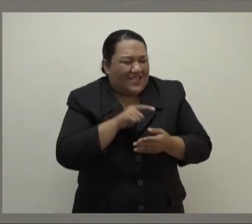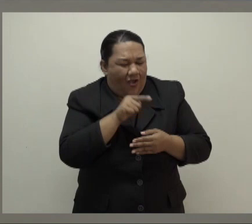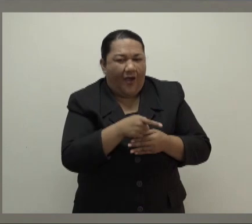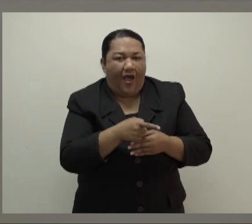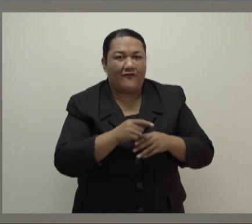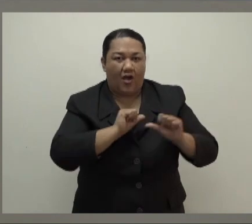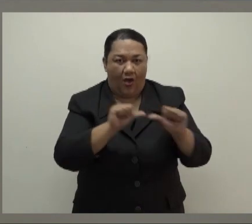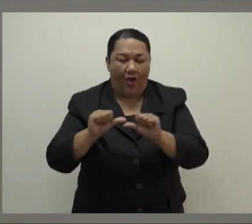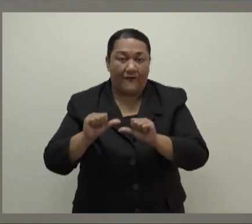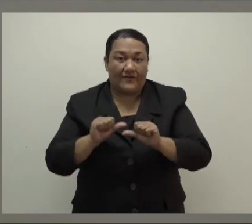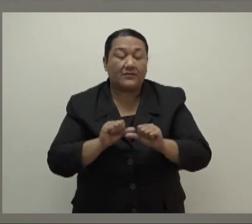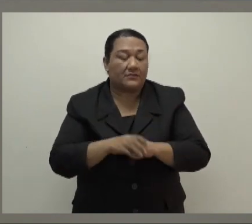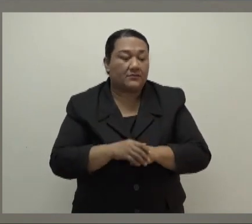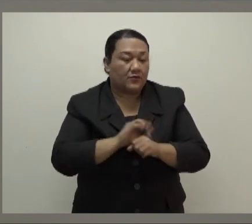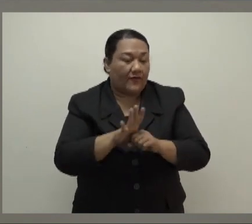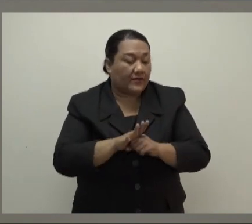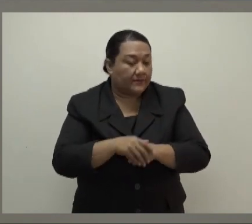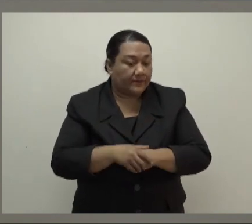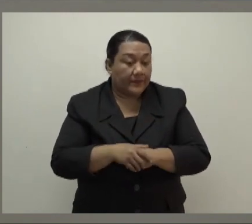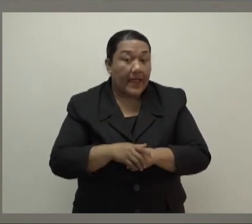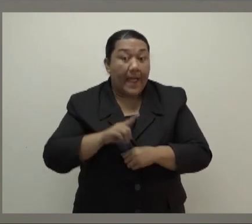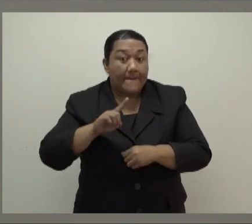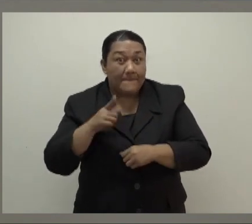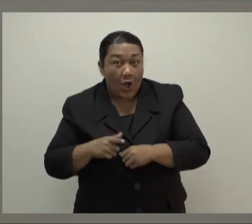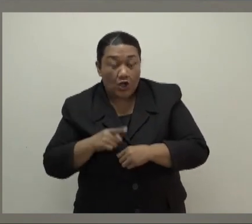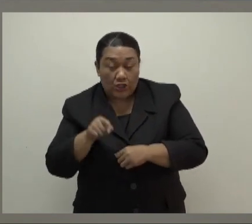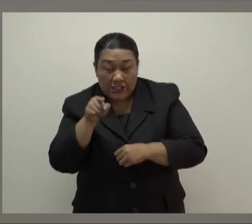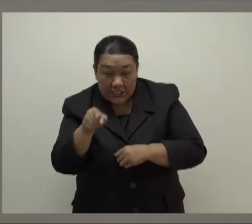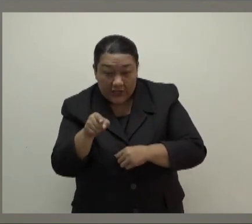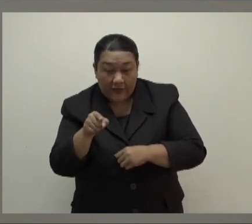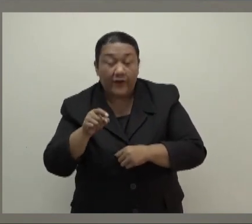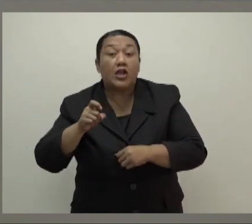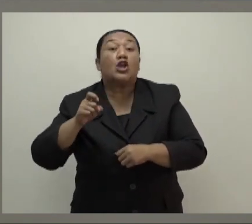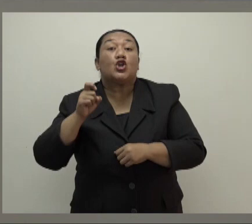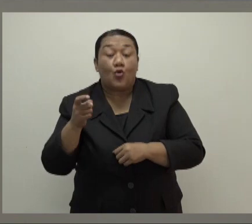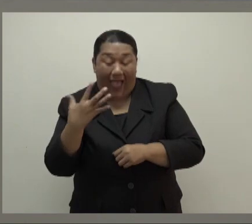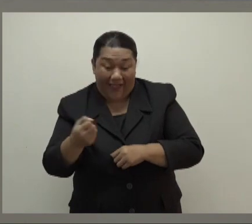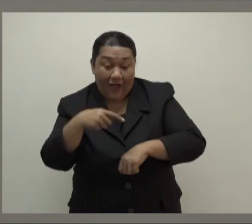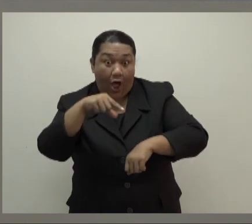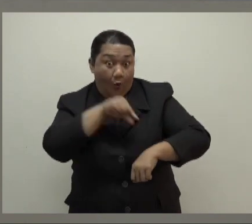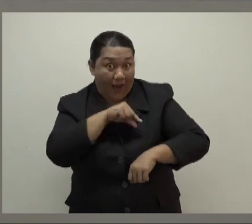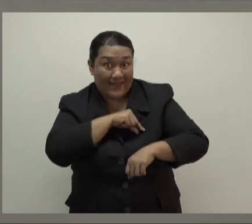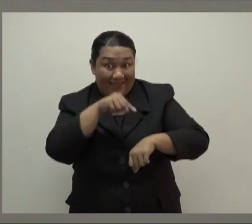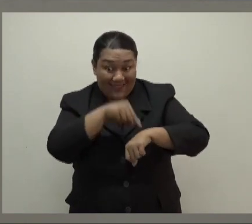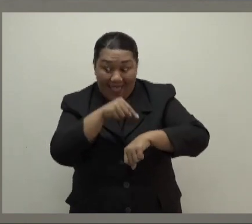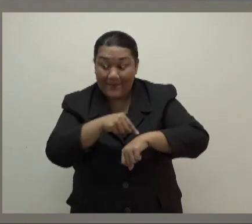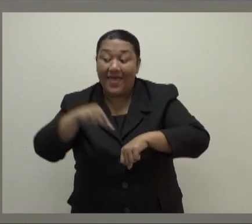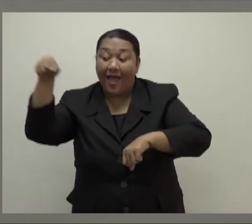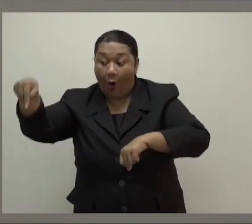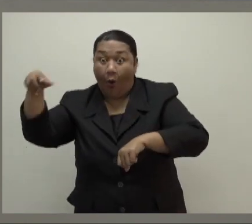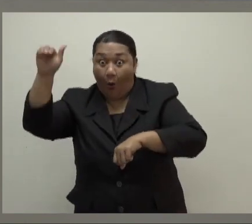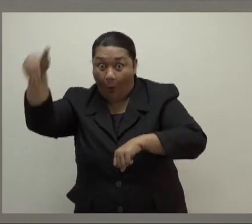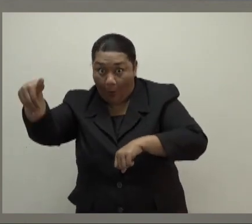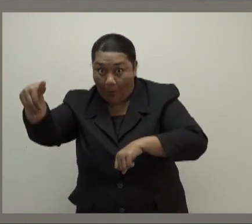them nonetheless because if you are someone who found they spent more quality time at home, became more productive or